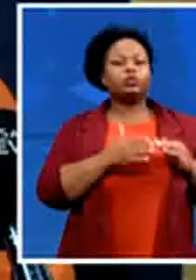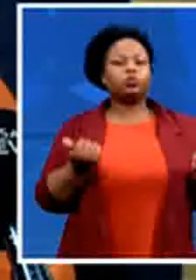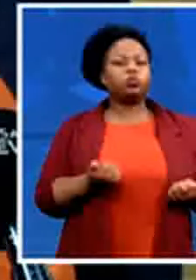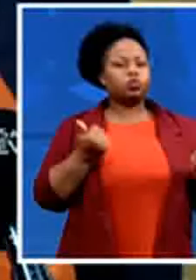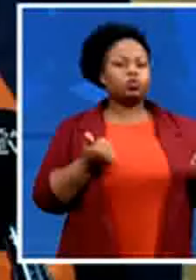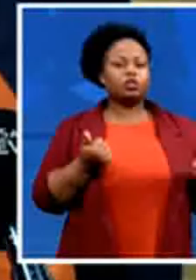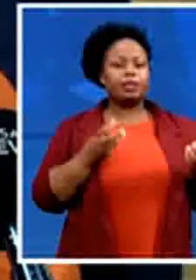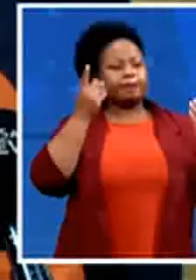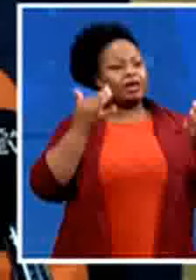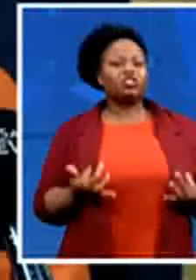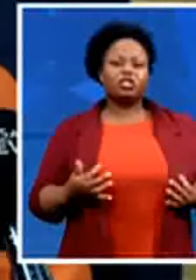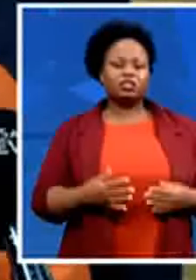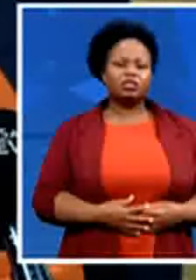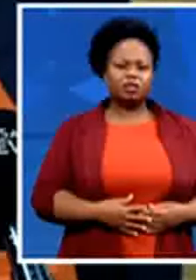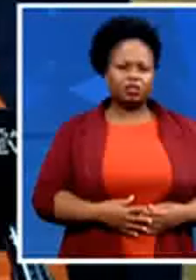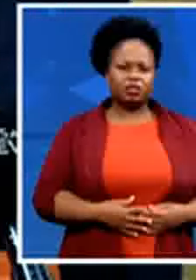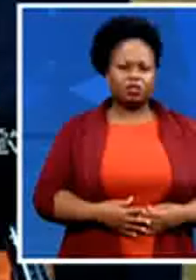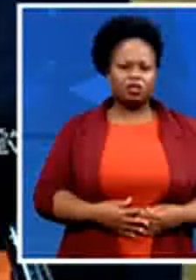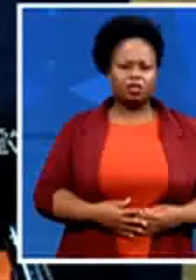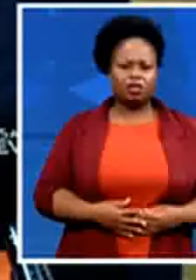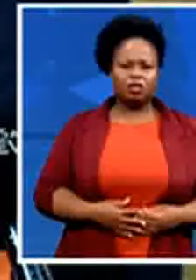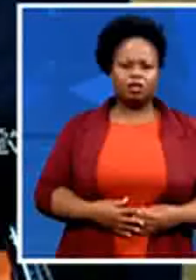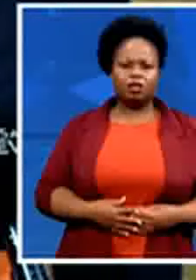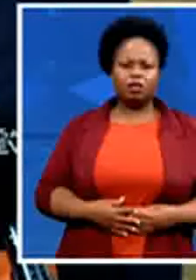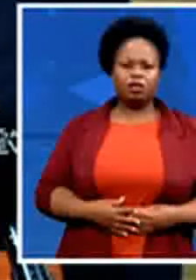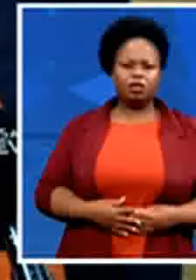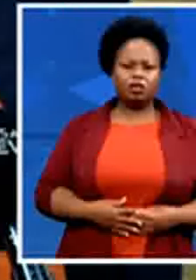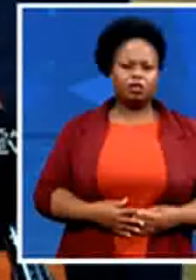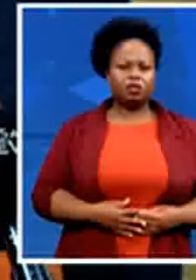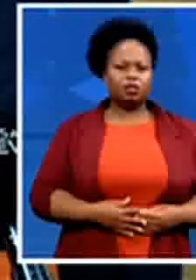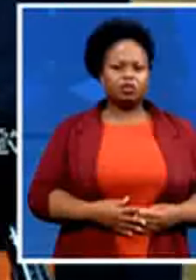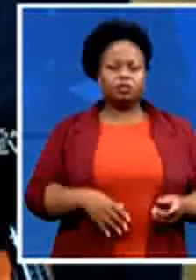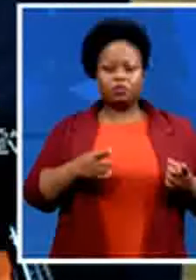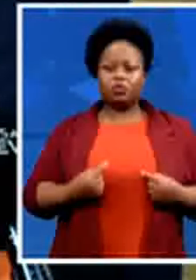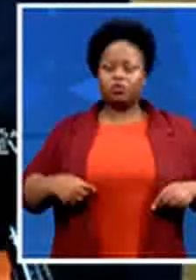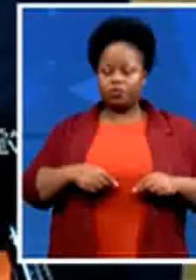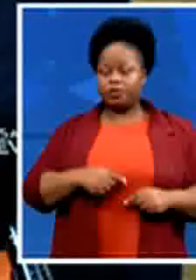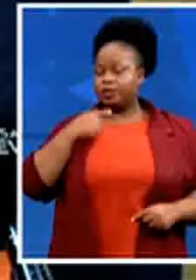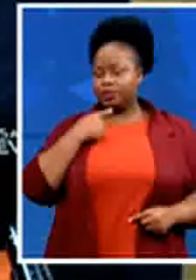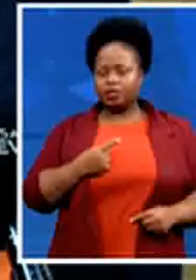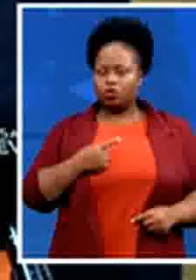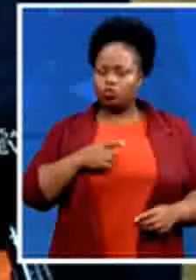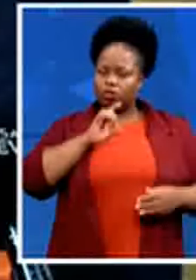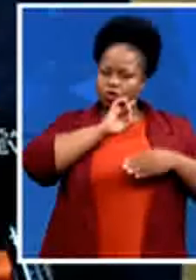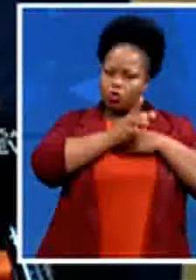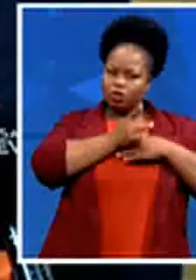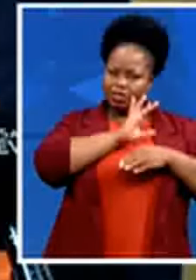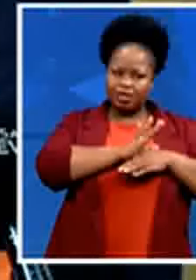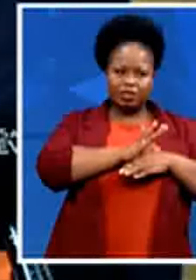we say no we need to consult the community to say this is the amount of money in the budget